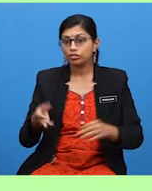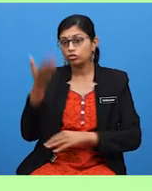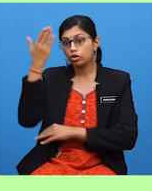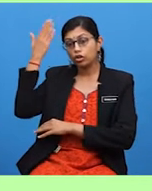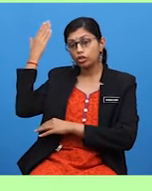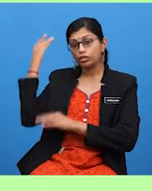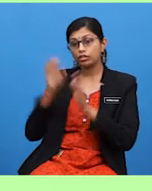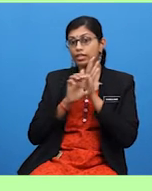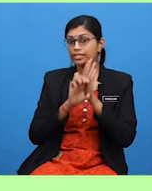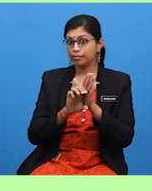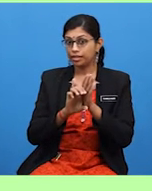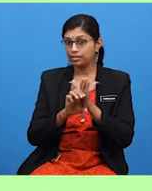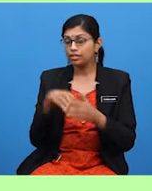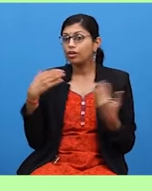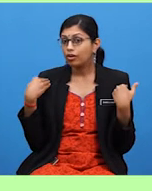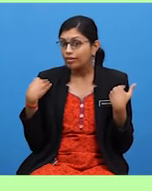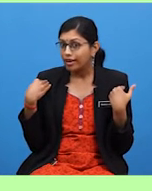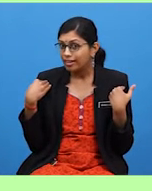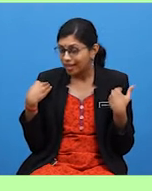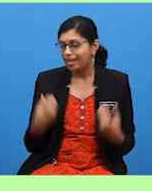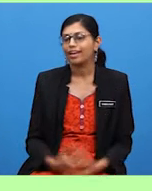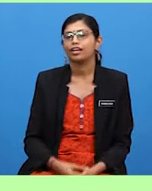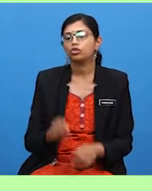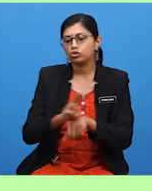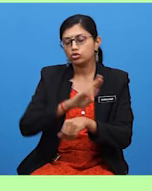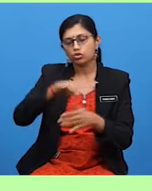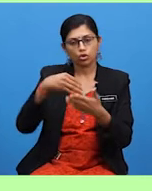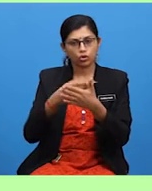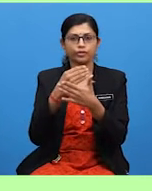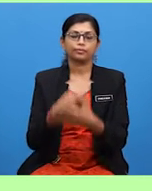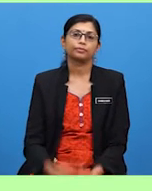I gave you earlier to express your preferences.